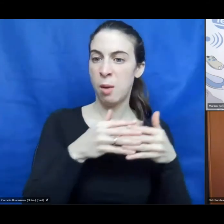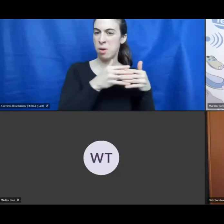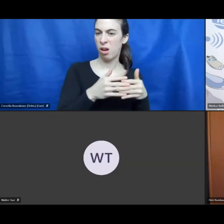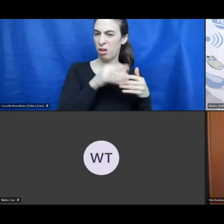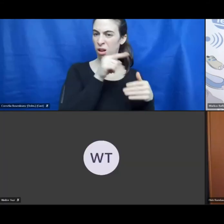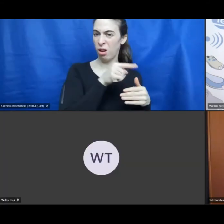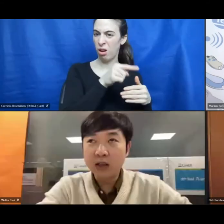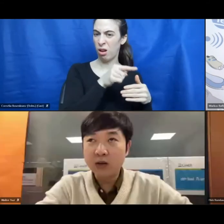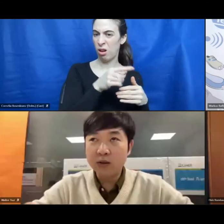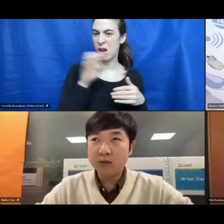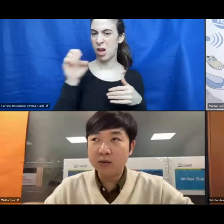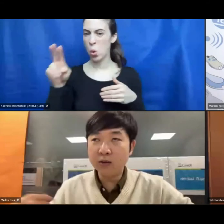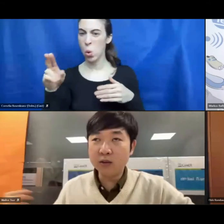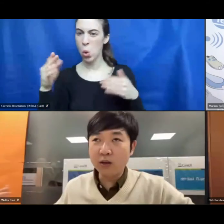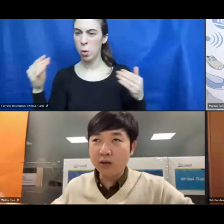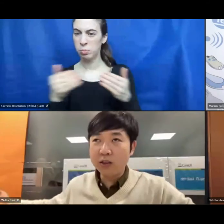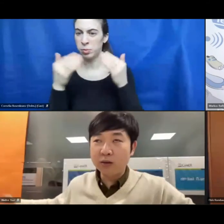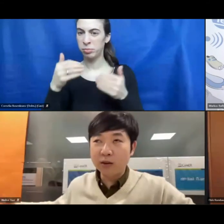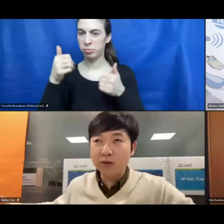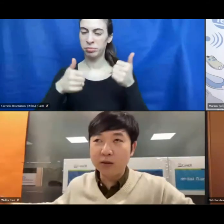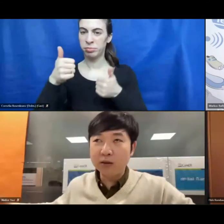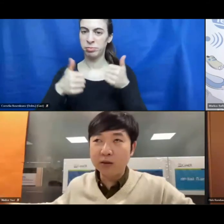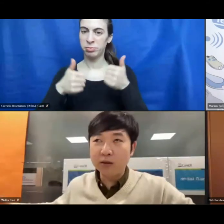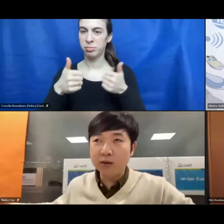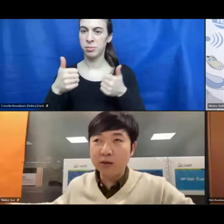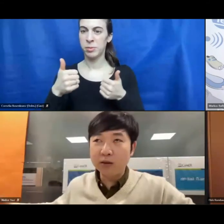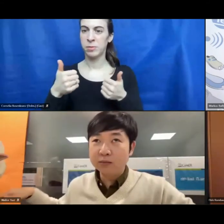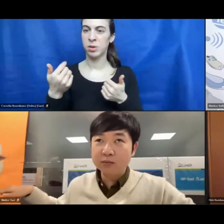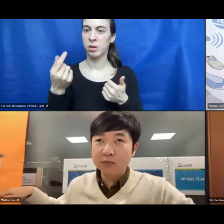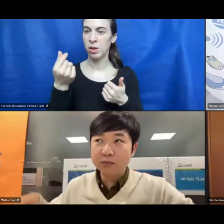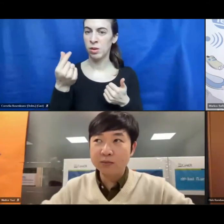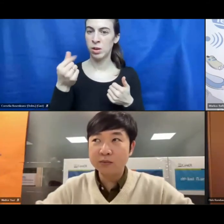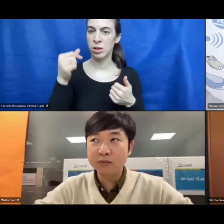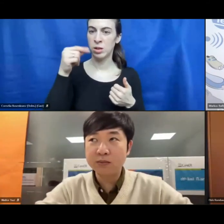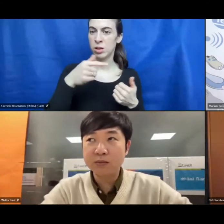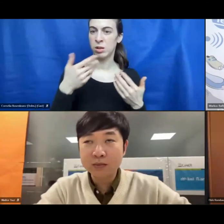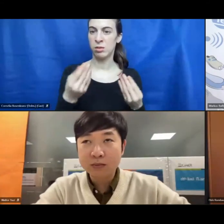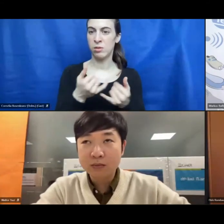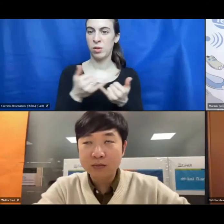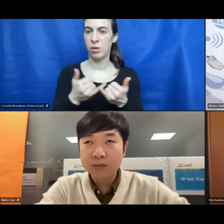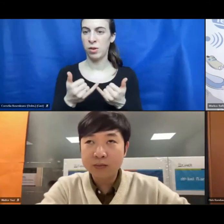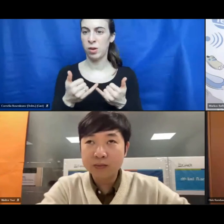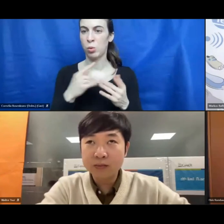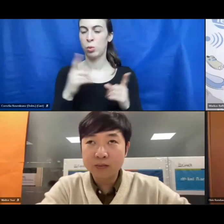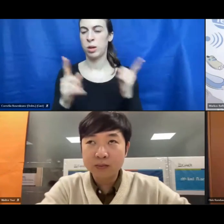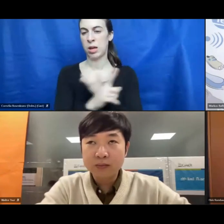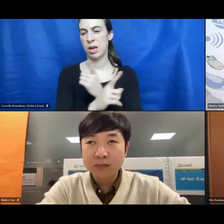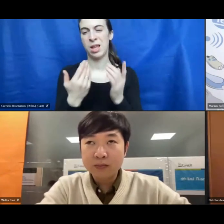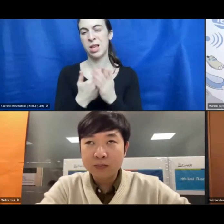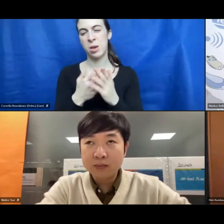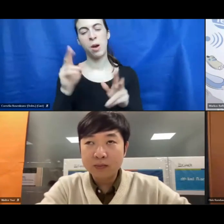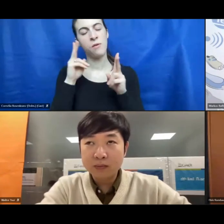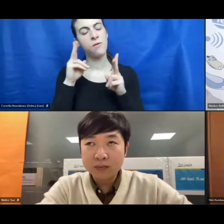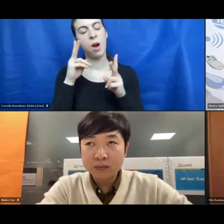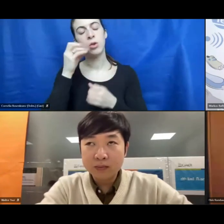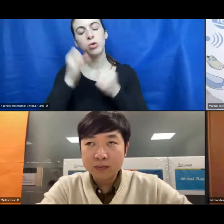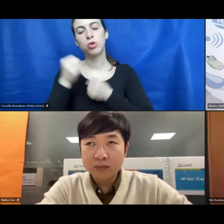in respect to financing this initiative, and the other way around. So, it's very difficult to